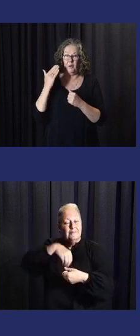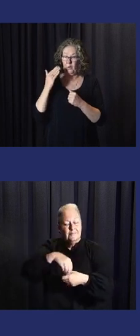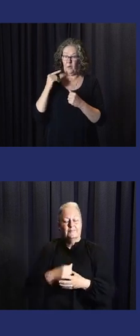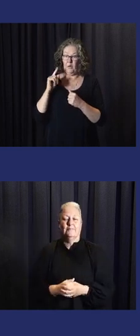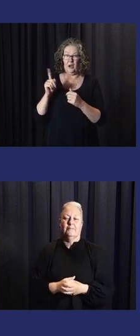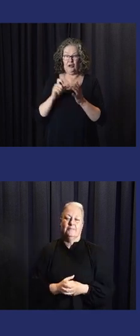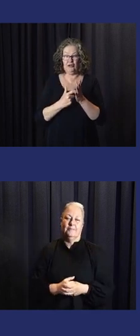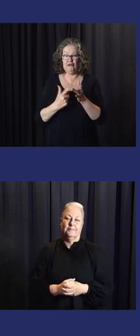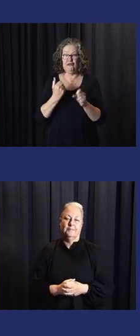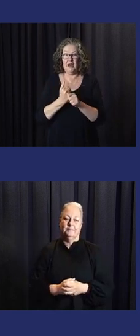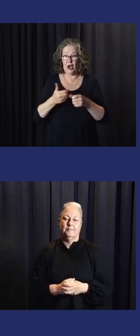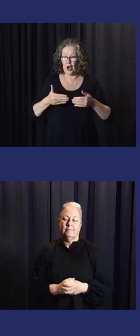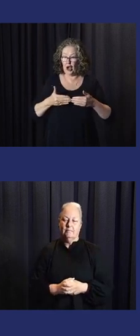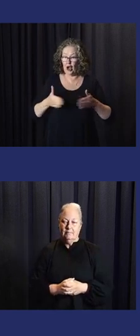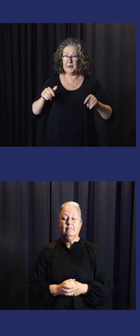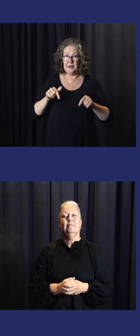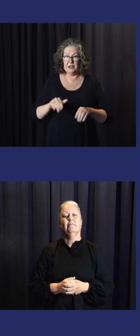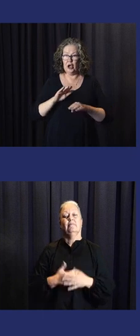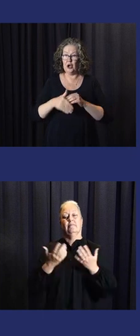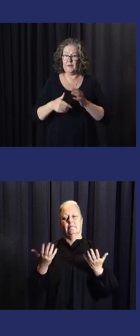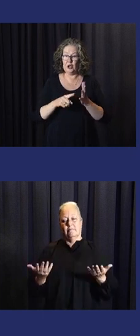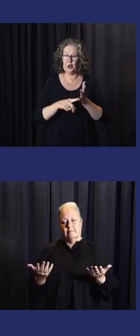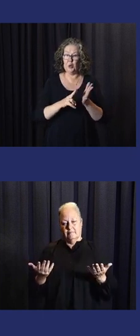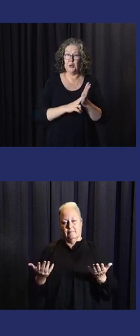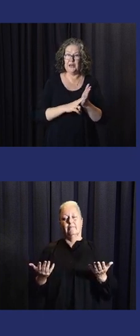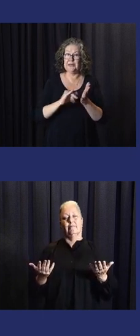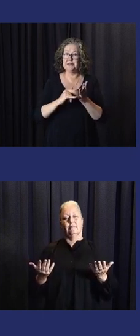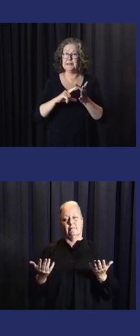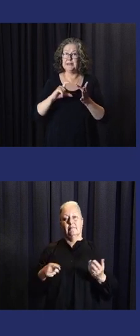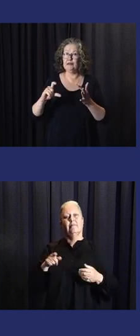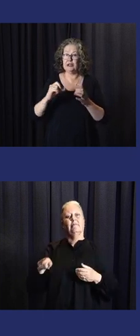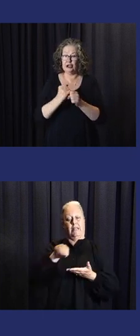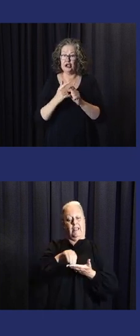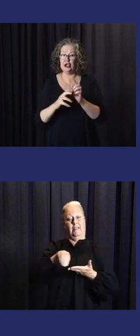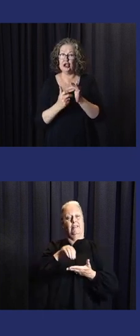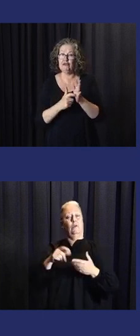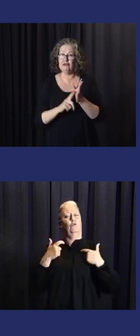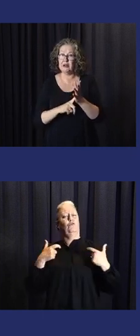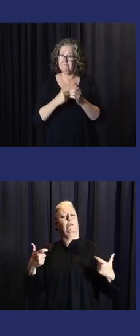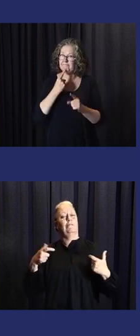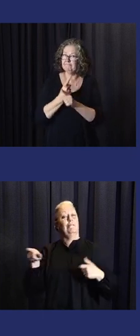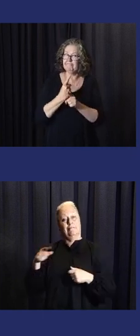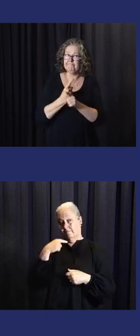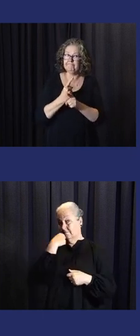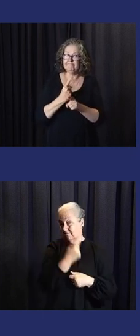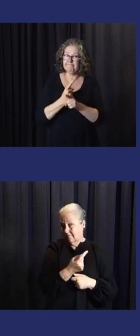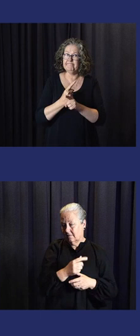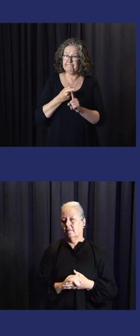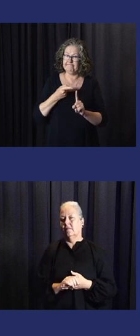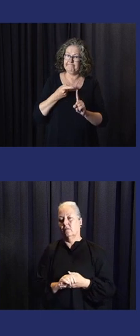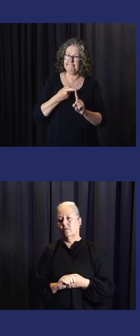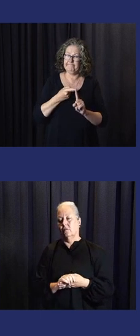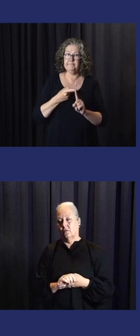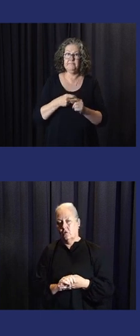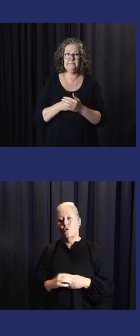everybody with us today. It was quite fitting when Craig opened the session indicating the call of the UN Secretary General.